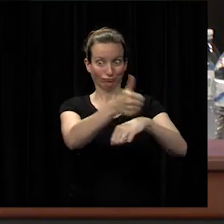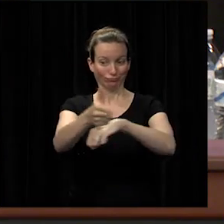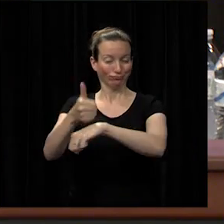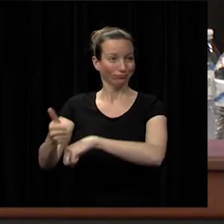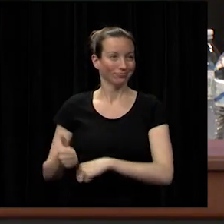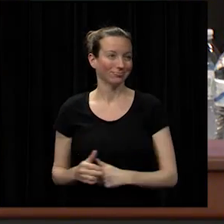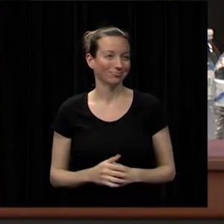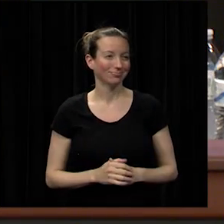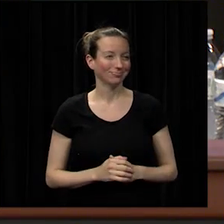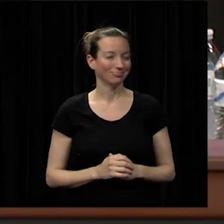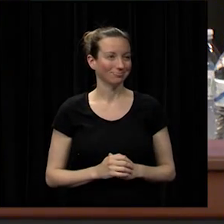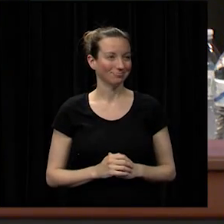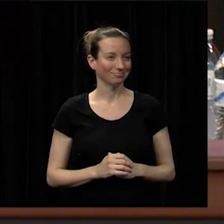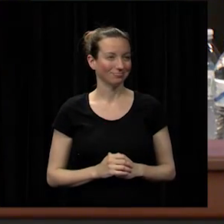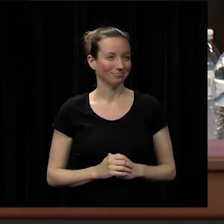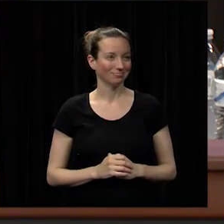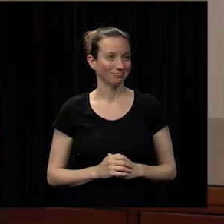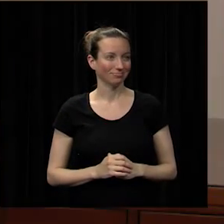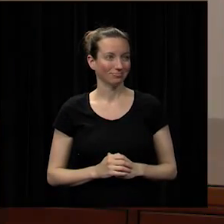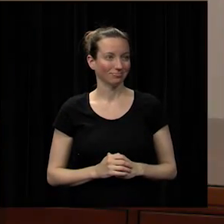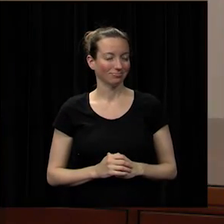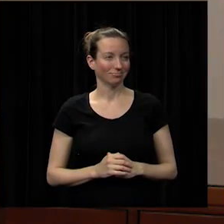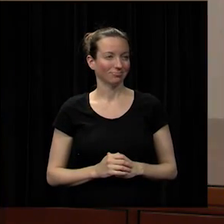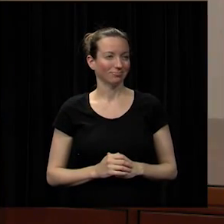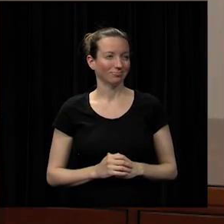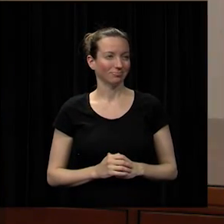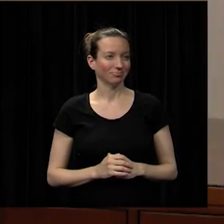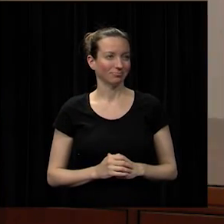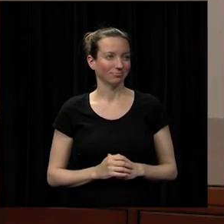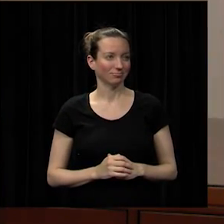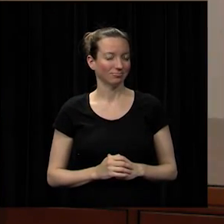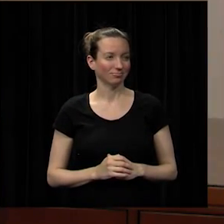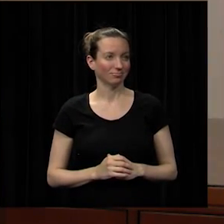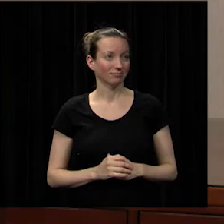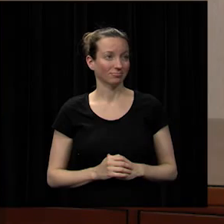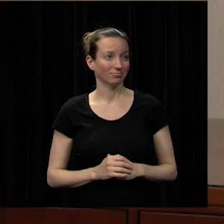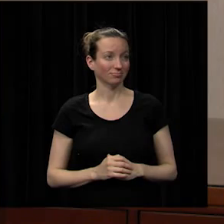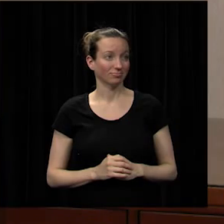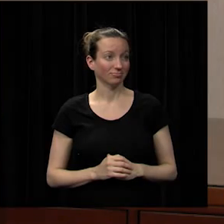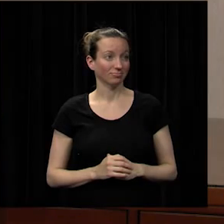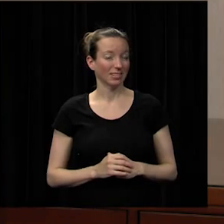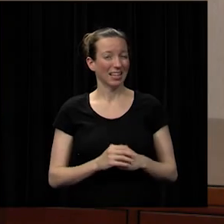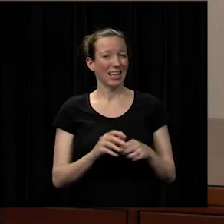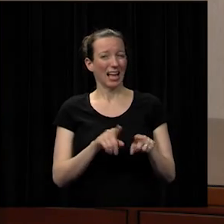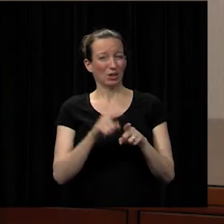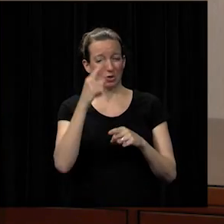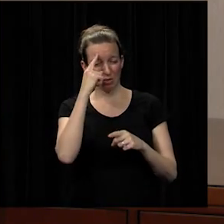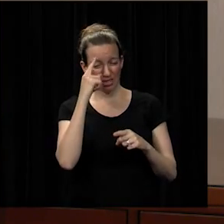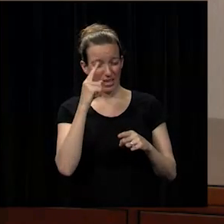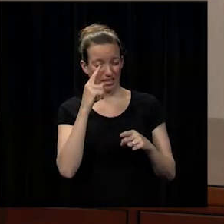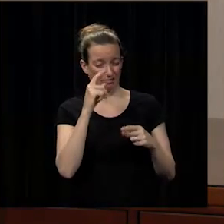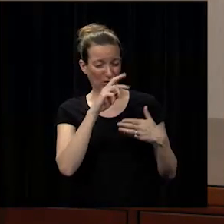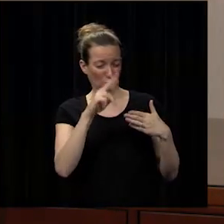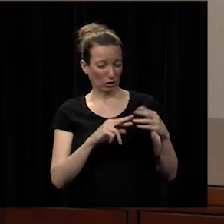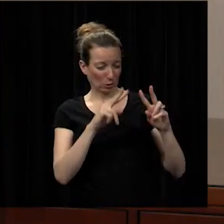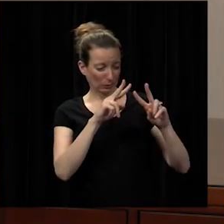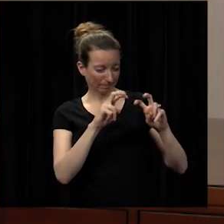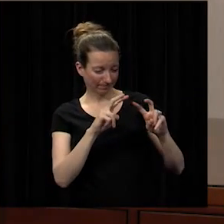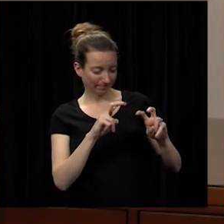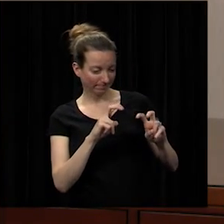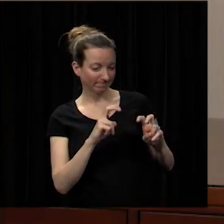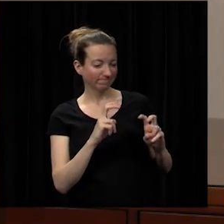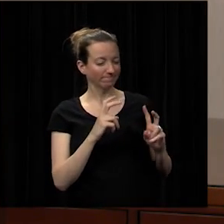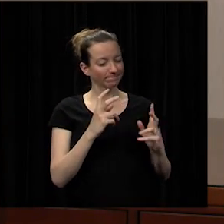such a challenge i also think that uh as we look at the results you know sometimes i wish we had more responses to these